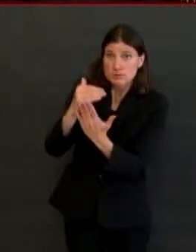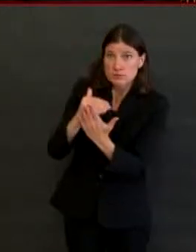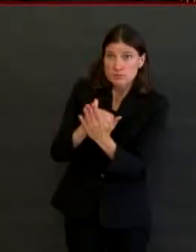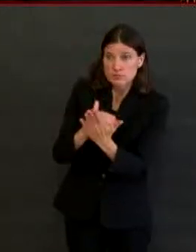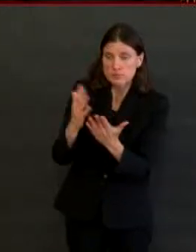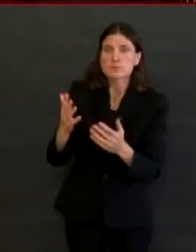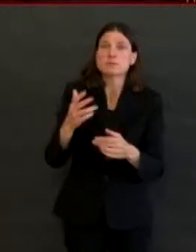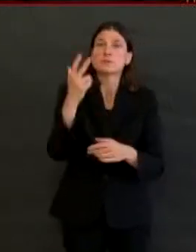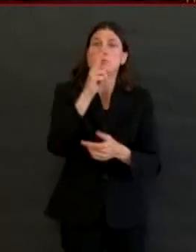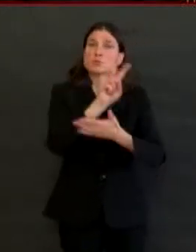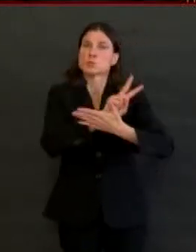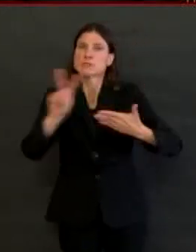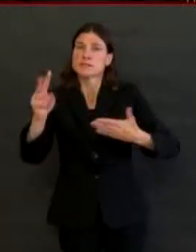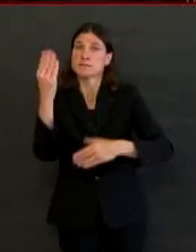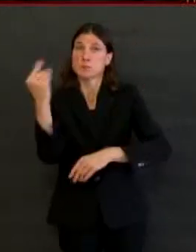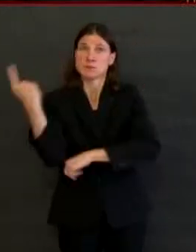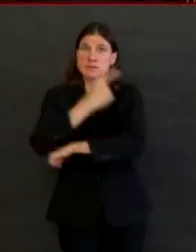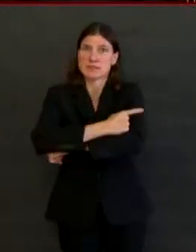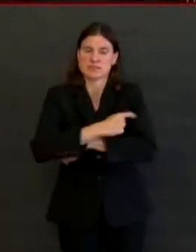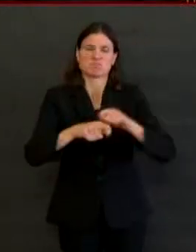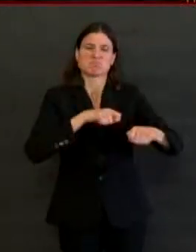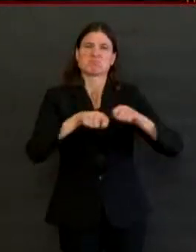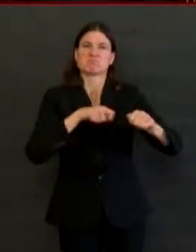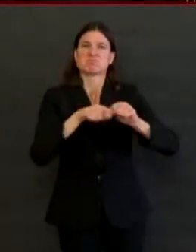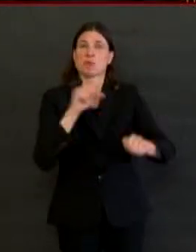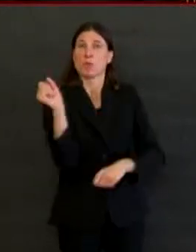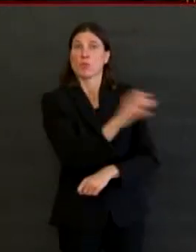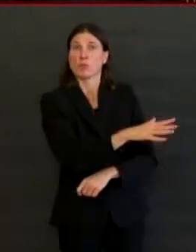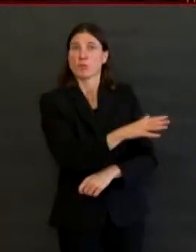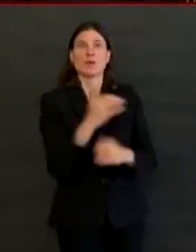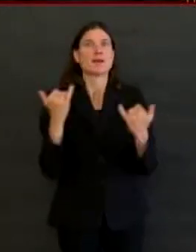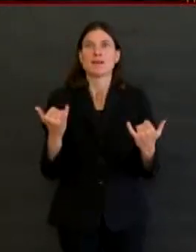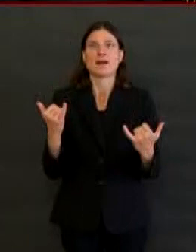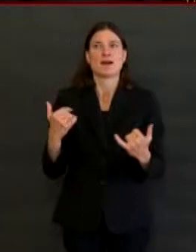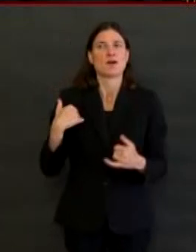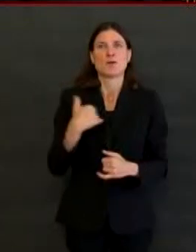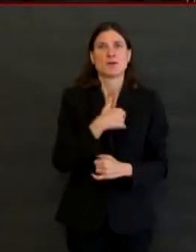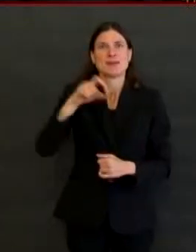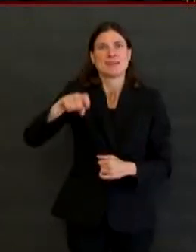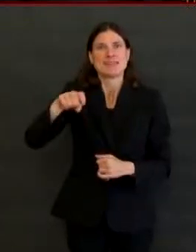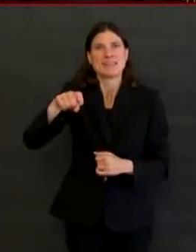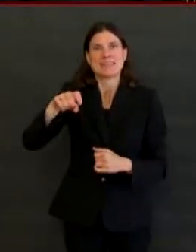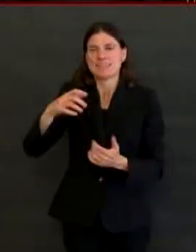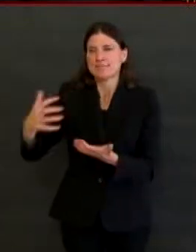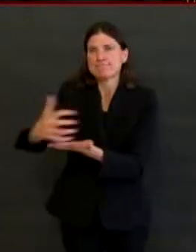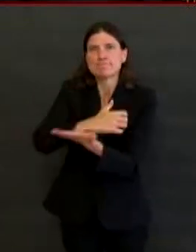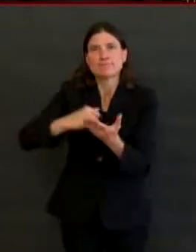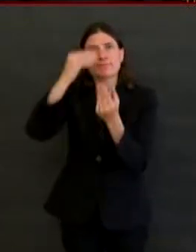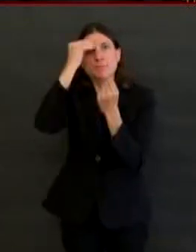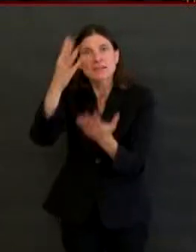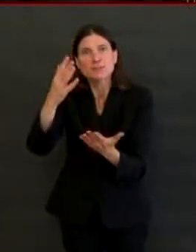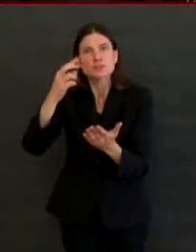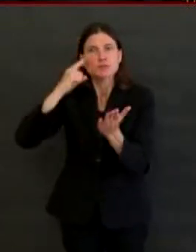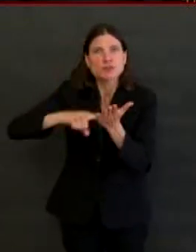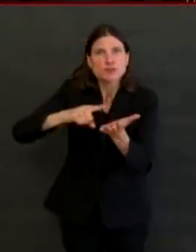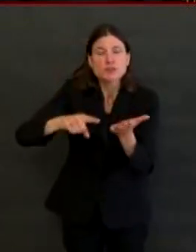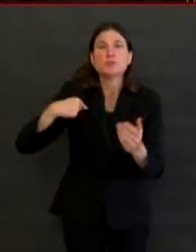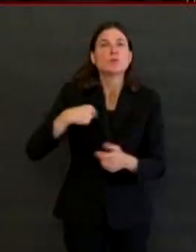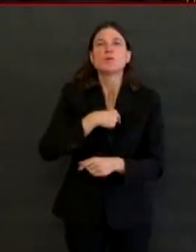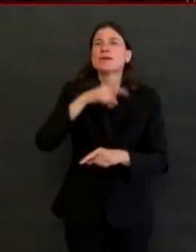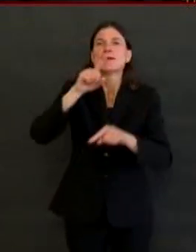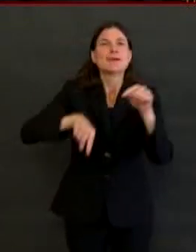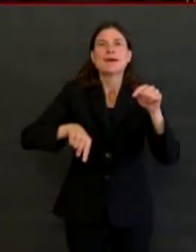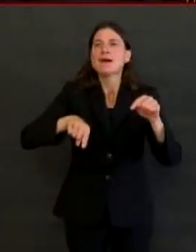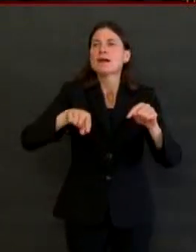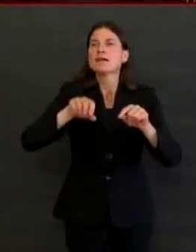In other words, we are not letting it be used for other purposes like research and it can't be shared with the public. So the information is private and must stay that way.